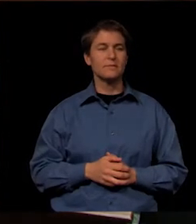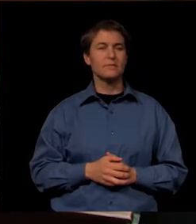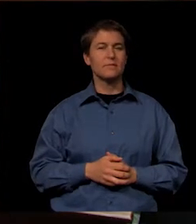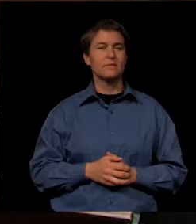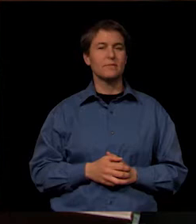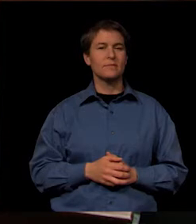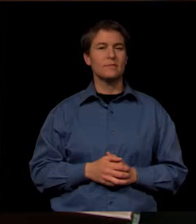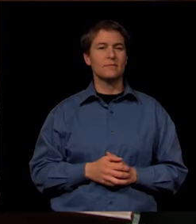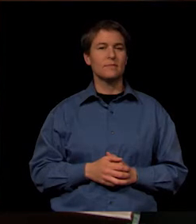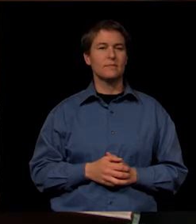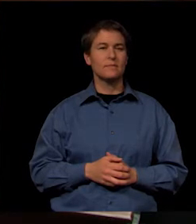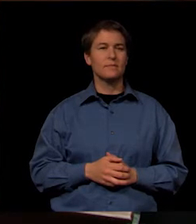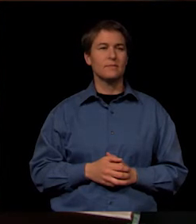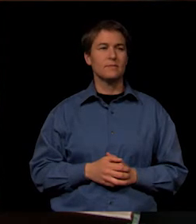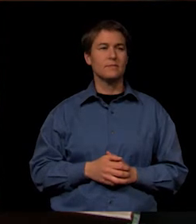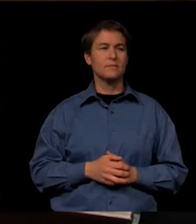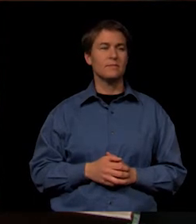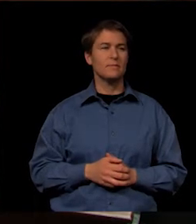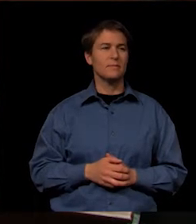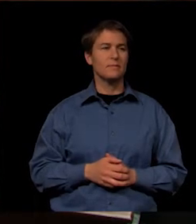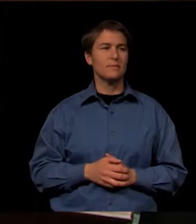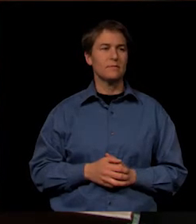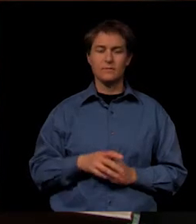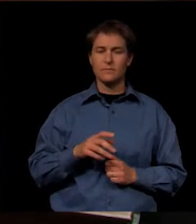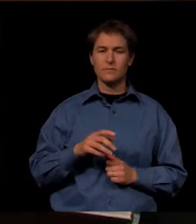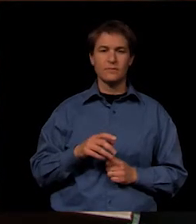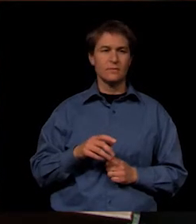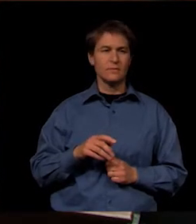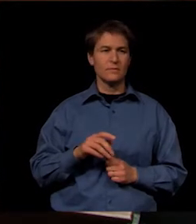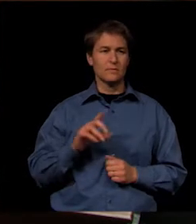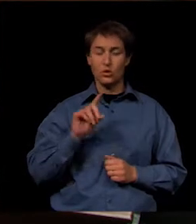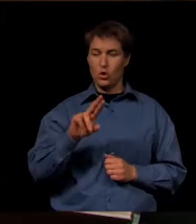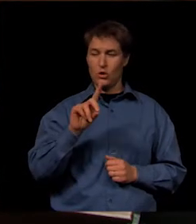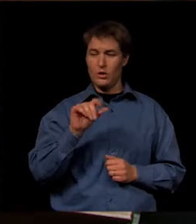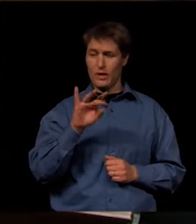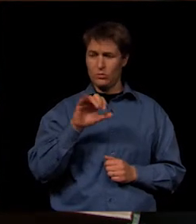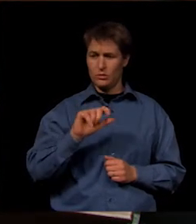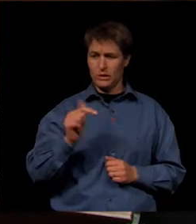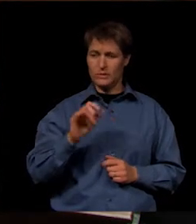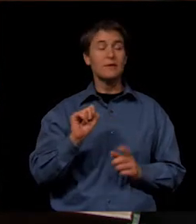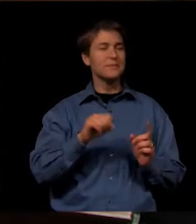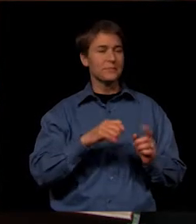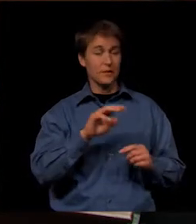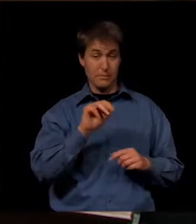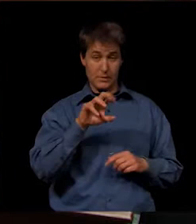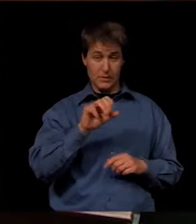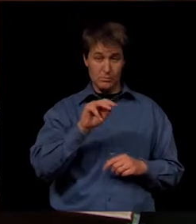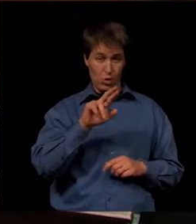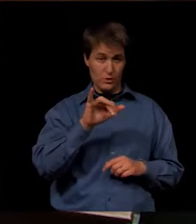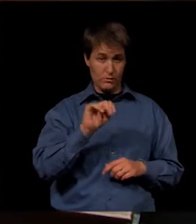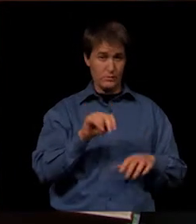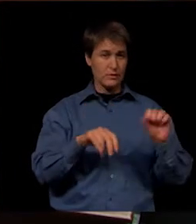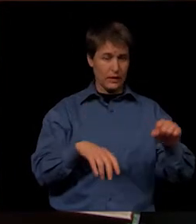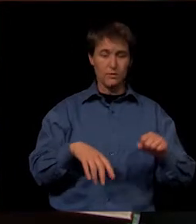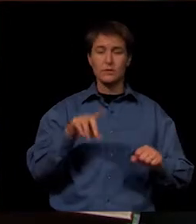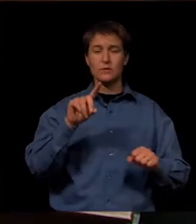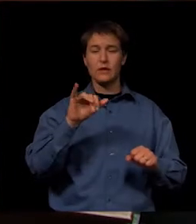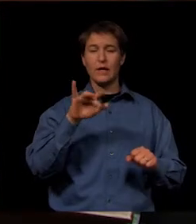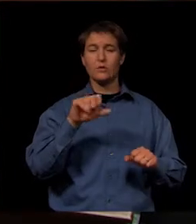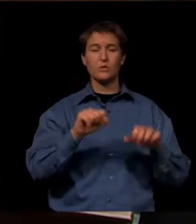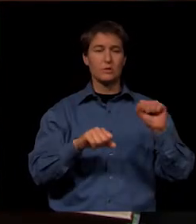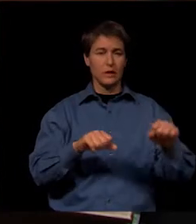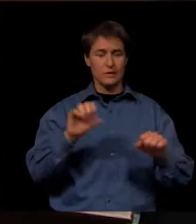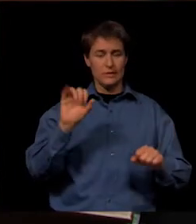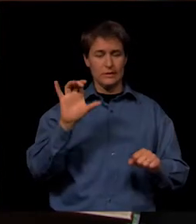Want to call, please? Dr. Daniels, second? Yes. Mrs. Martin? Yes. Dr. Daniels? Yes.